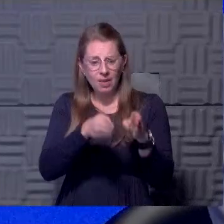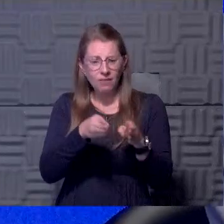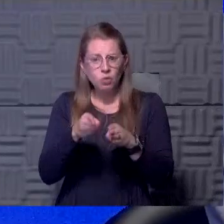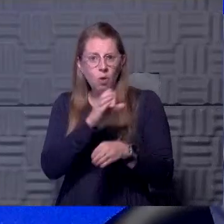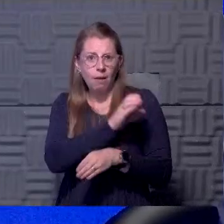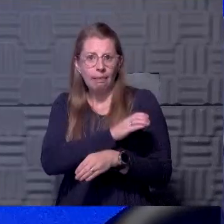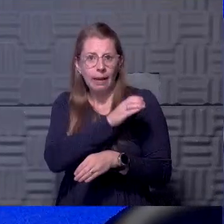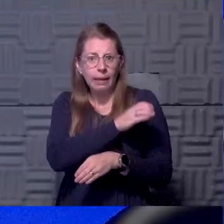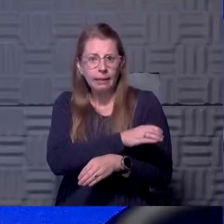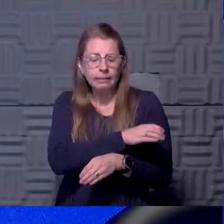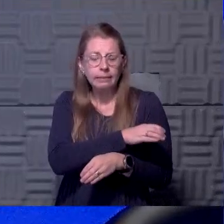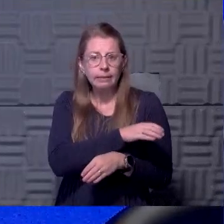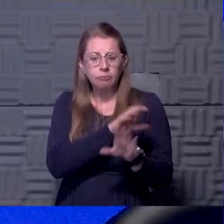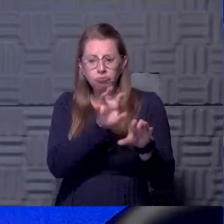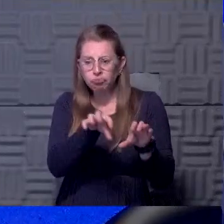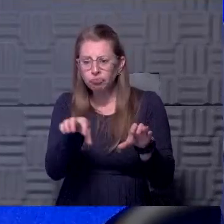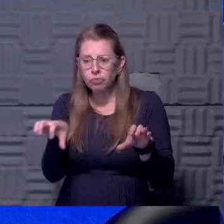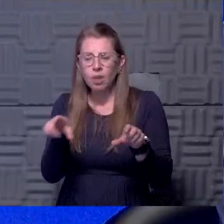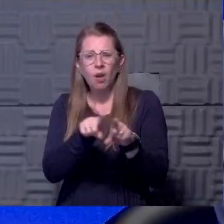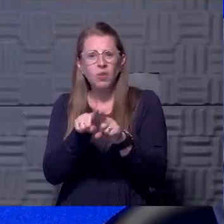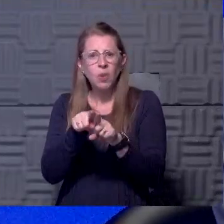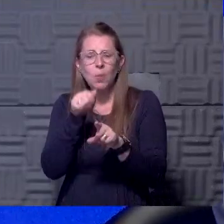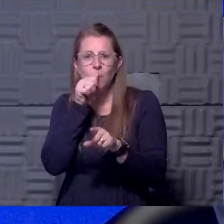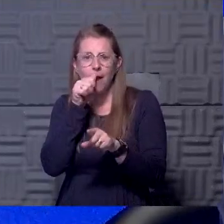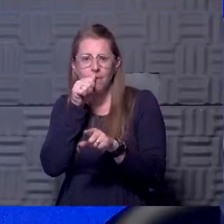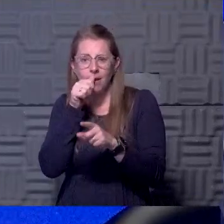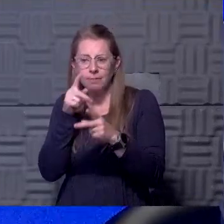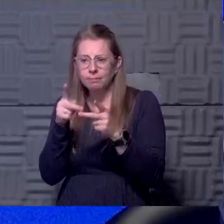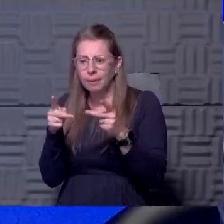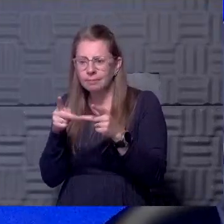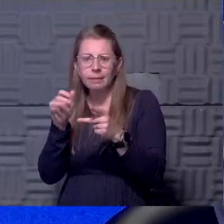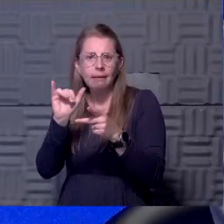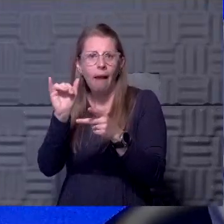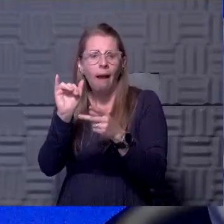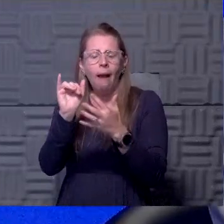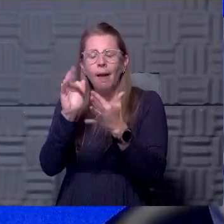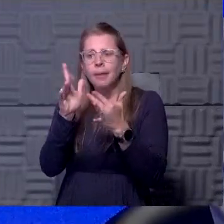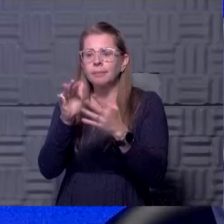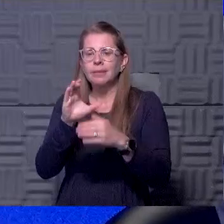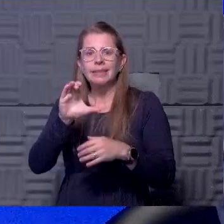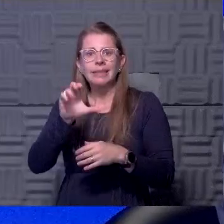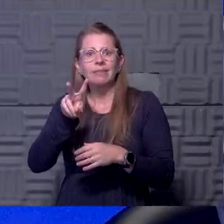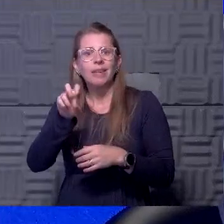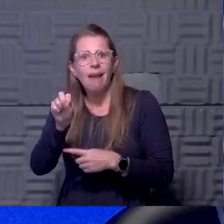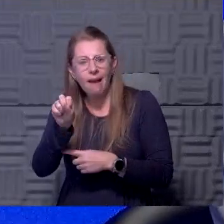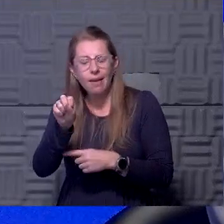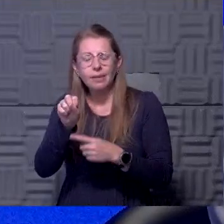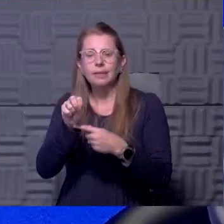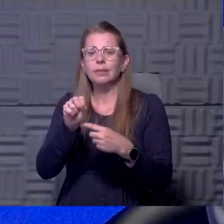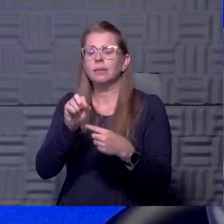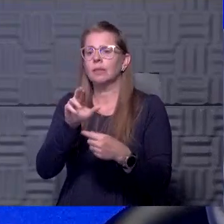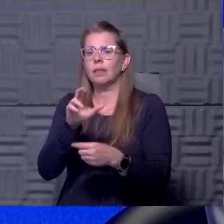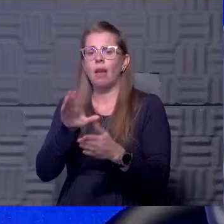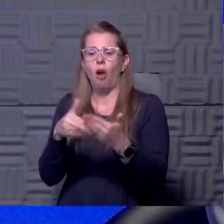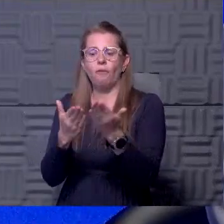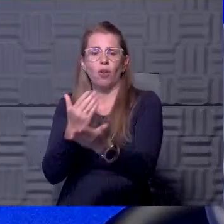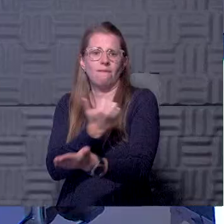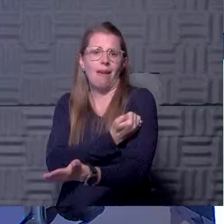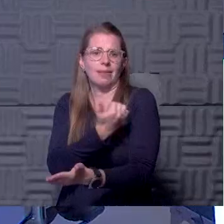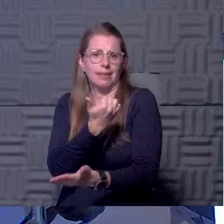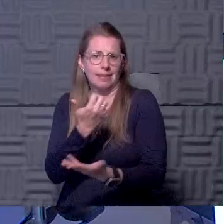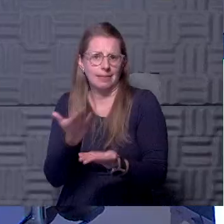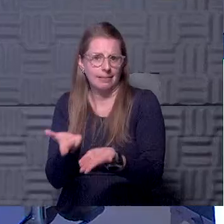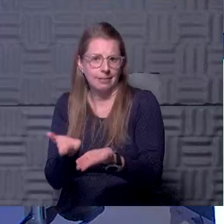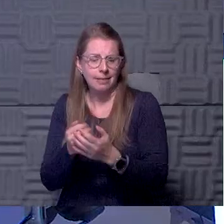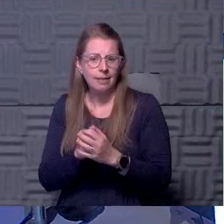and even, you know, the other private entities like CVS that already offer vaccines and things of that nature, um,